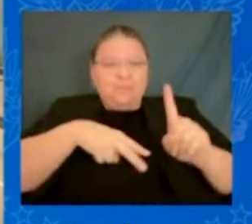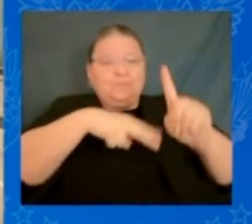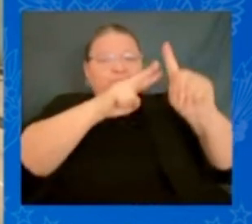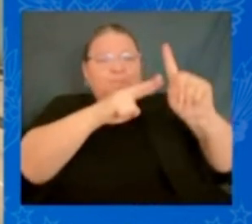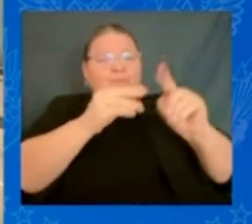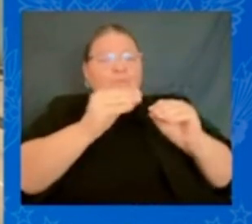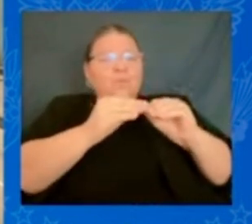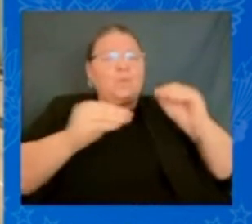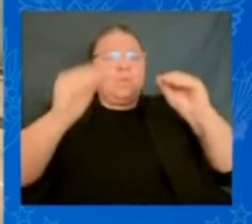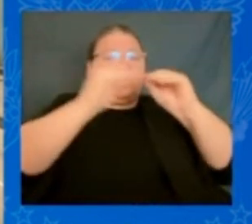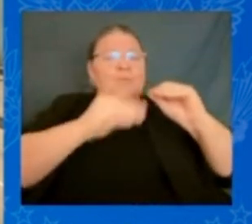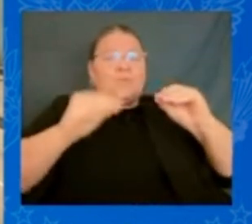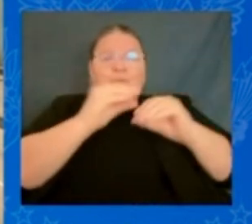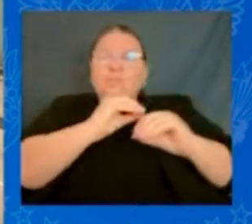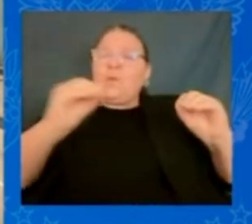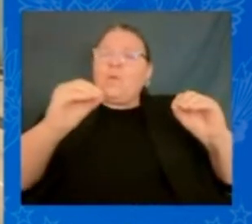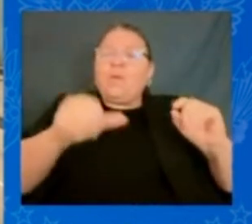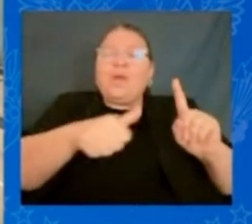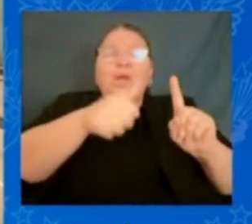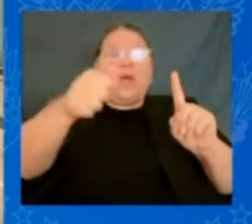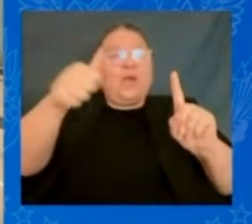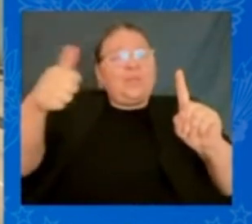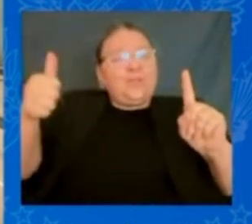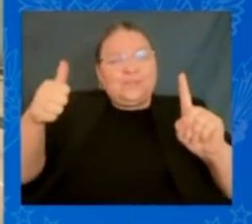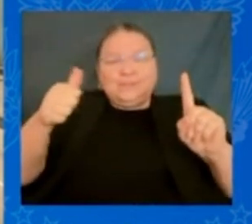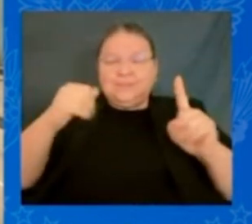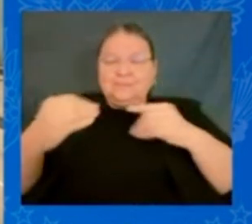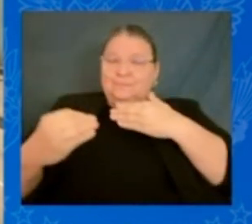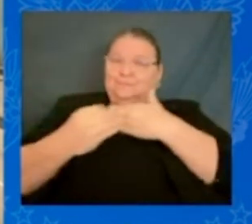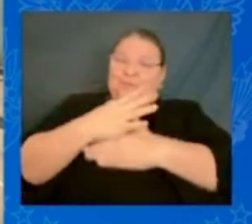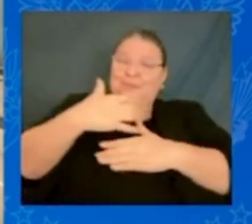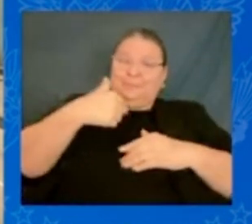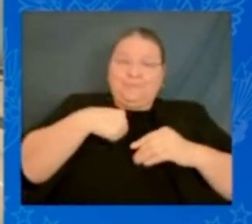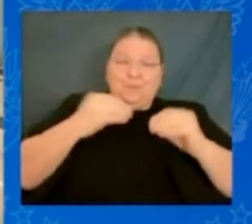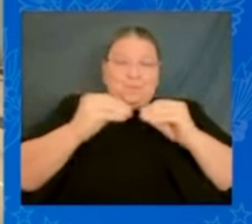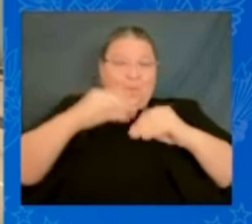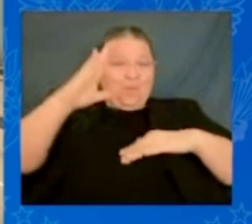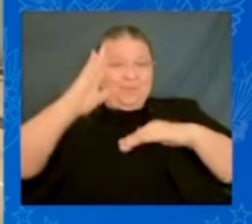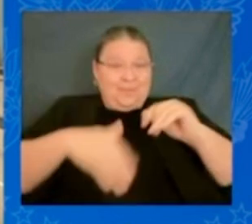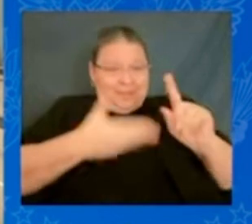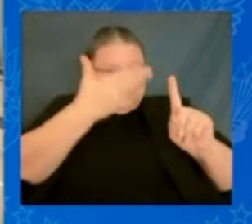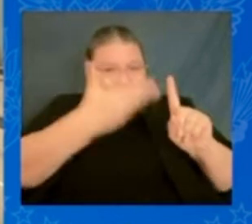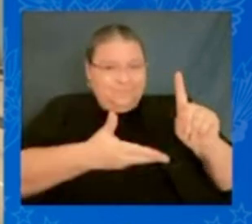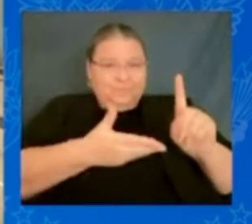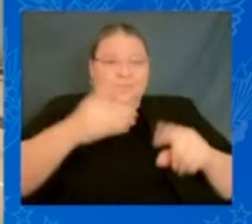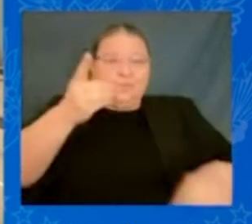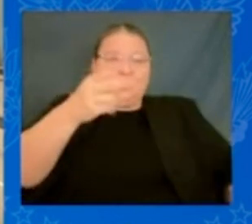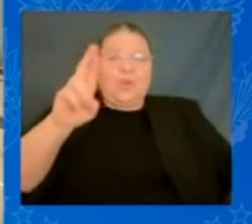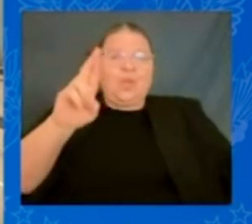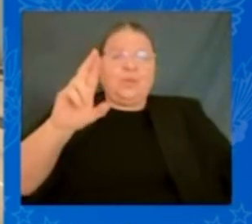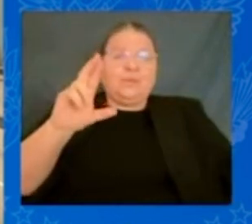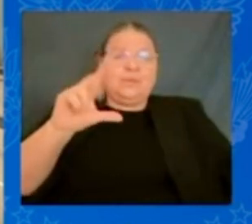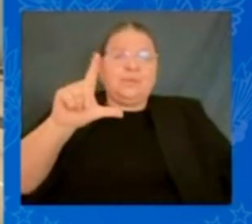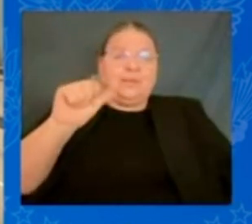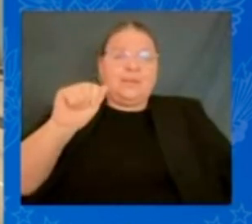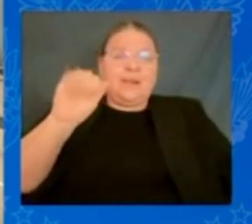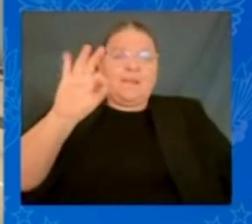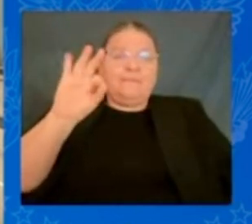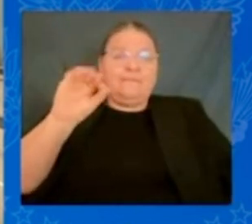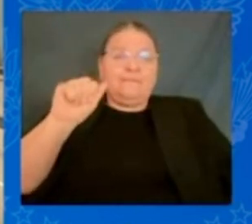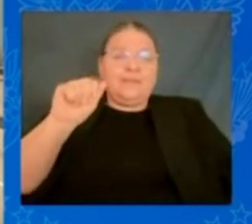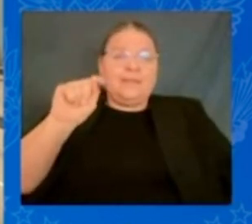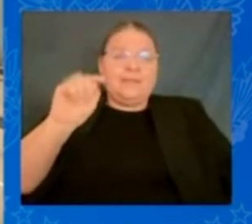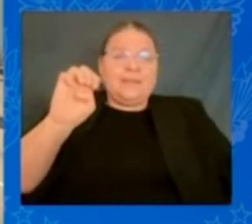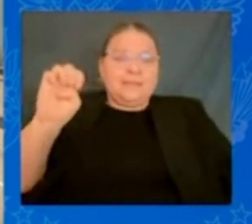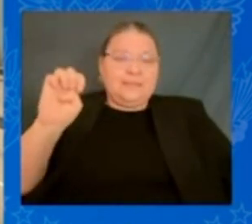more influenced than Dr. Reverend Bernard Lafayette when he came to Selma the story was that Selma was